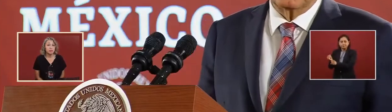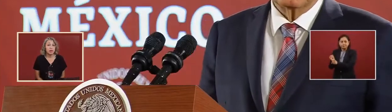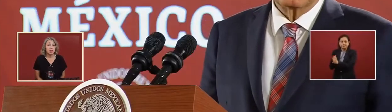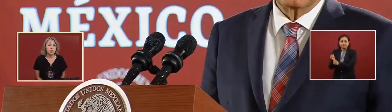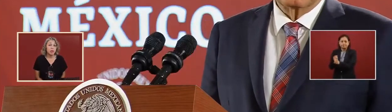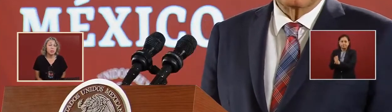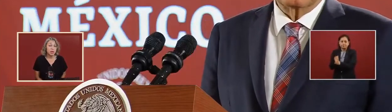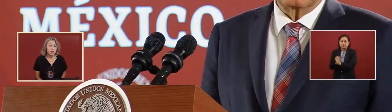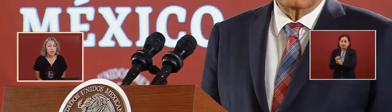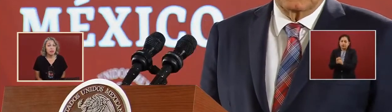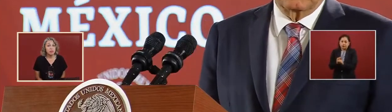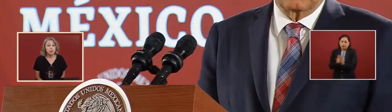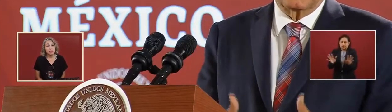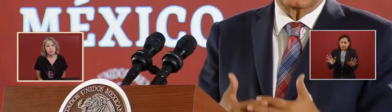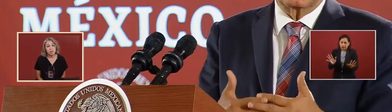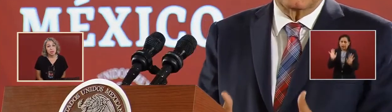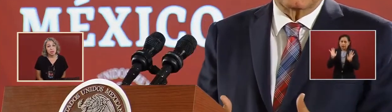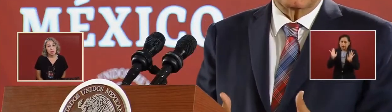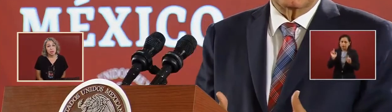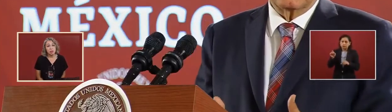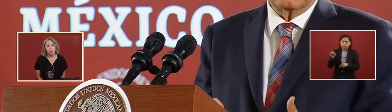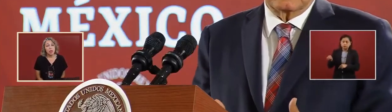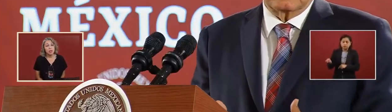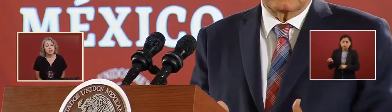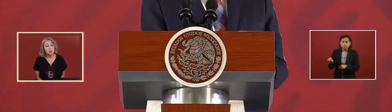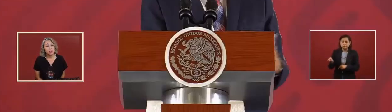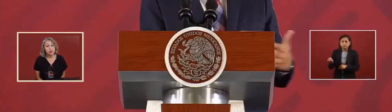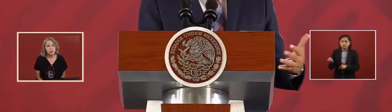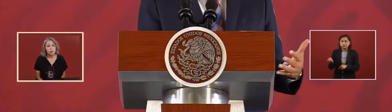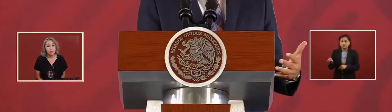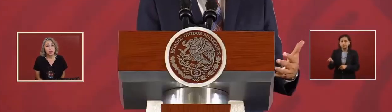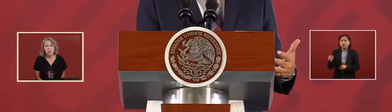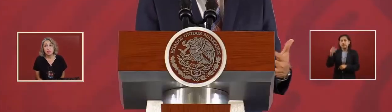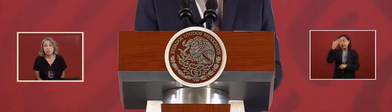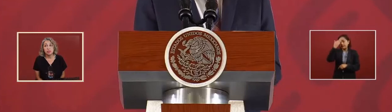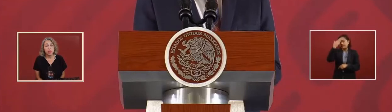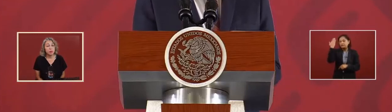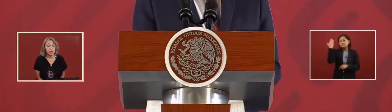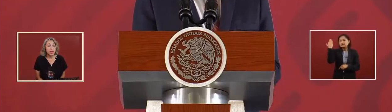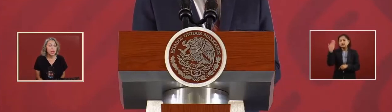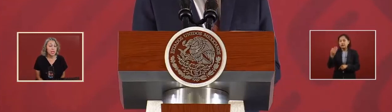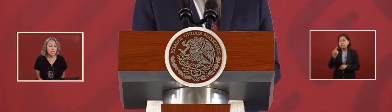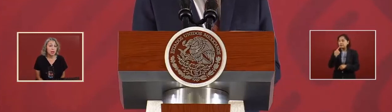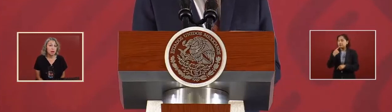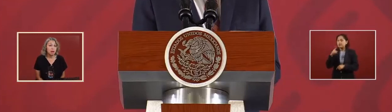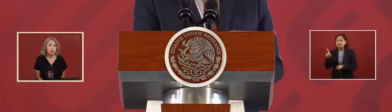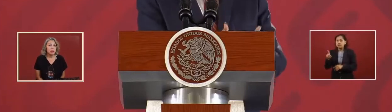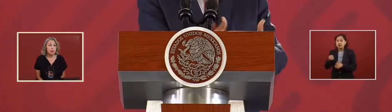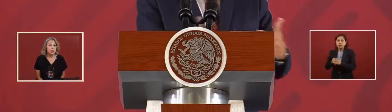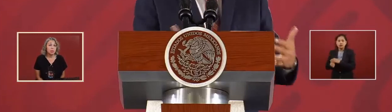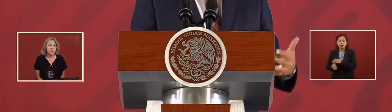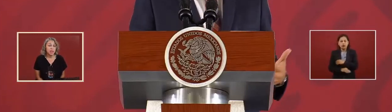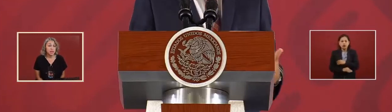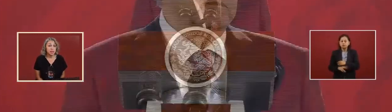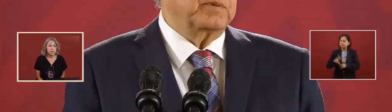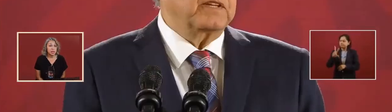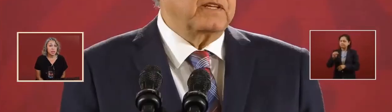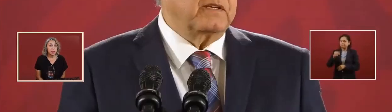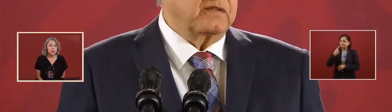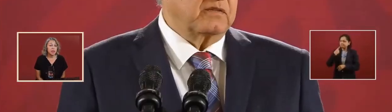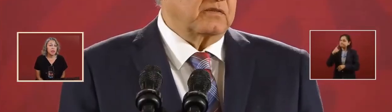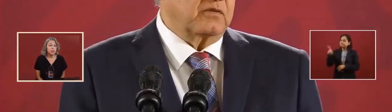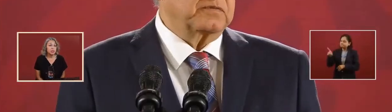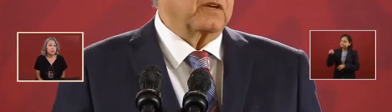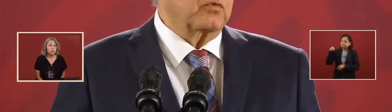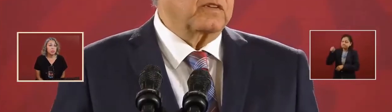I also have a commitment not to stop any complaint. And not to prohibit